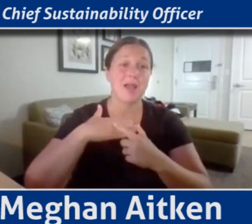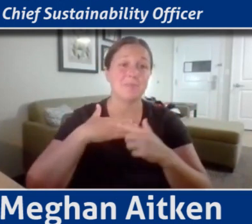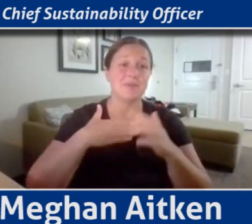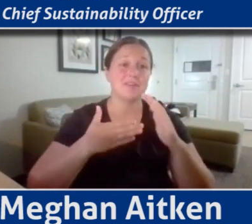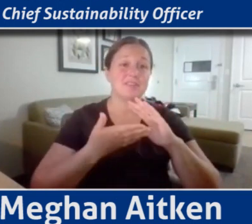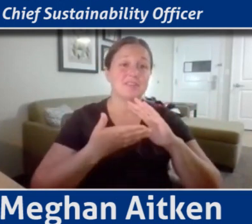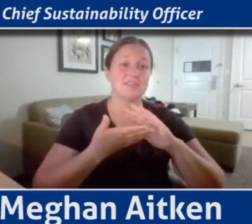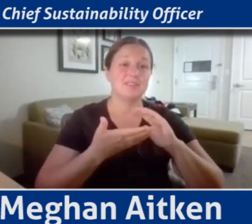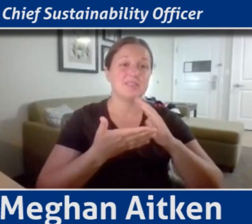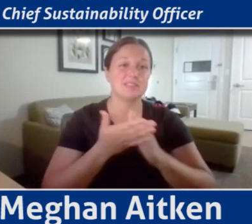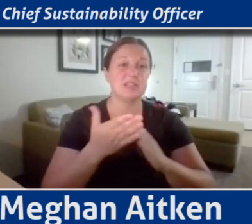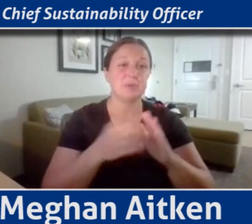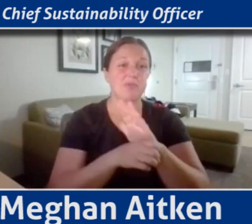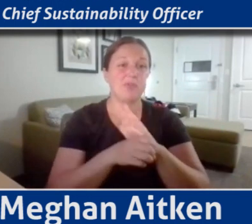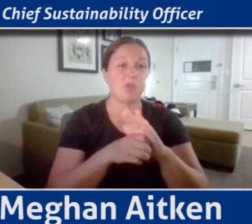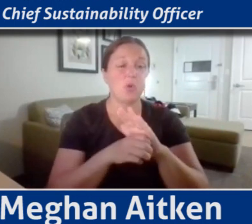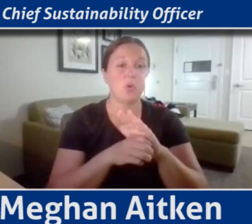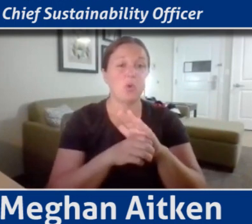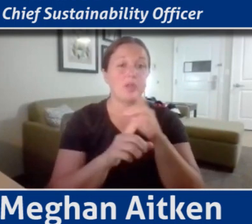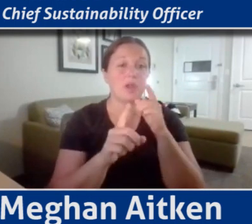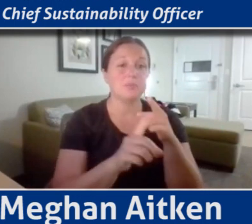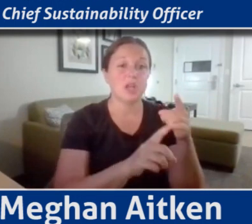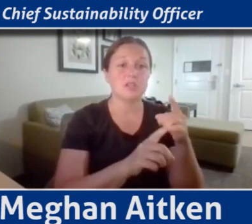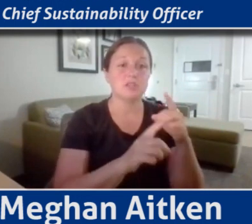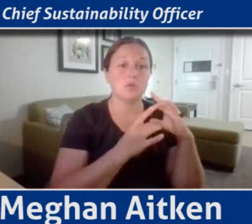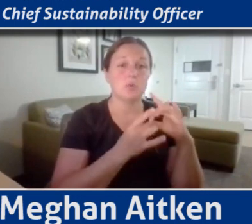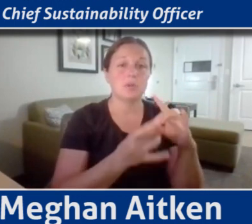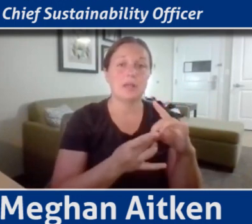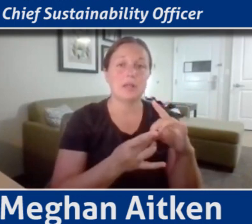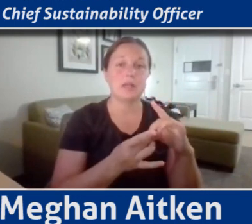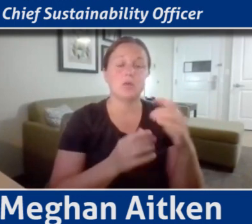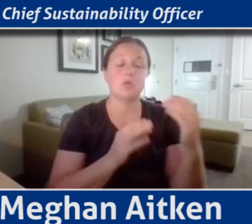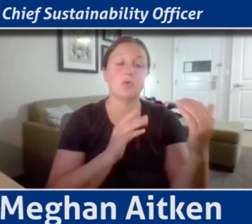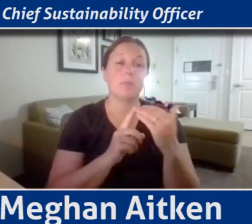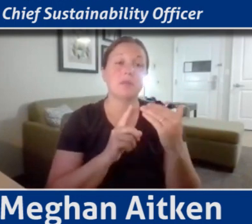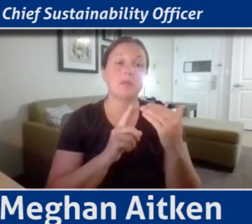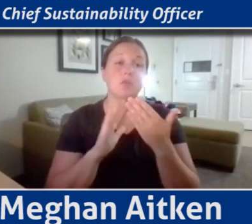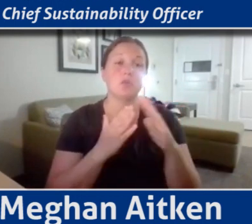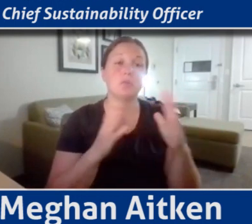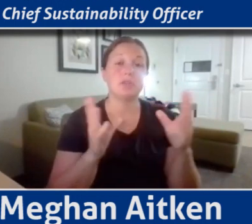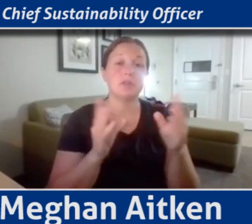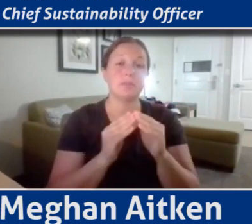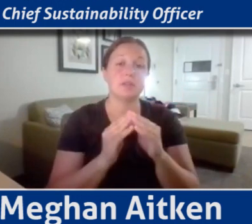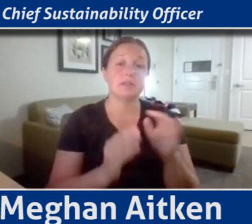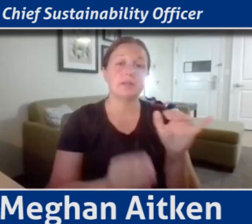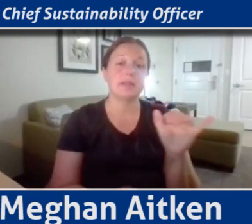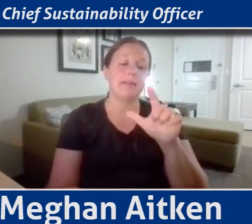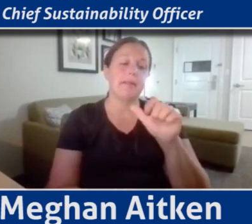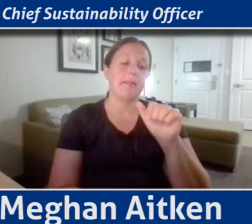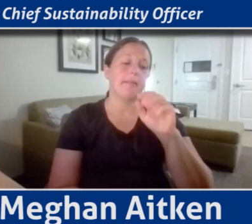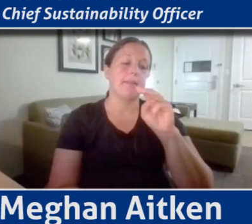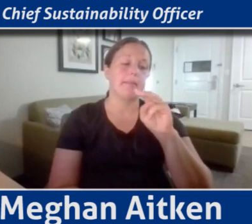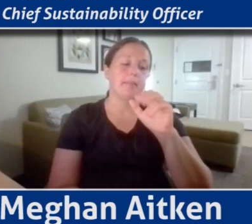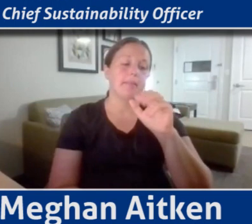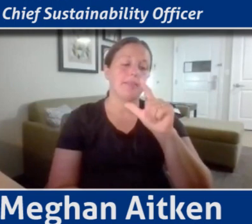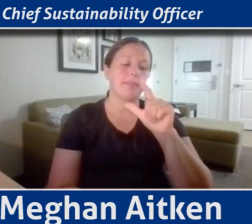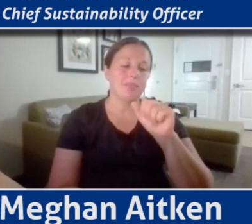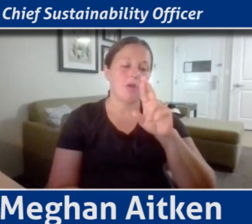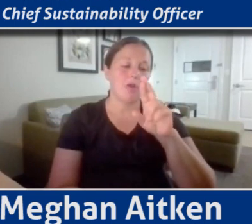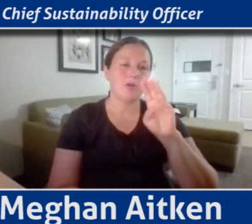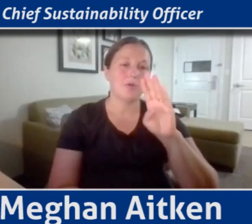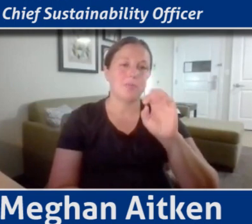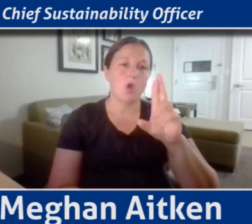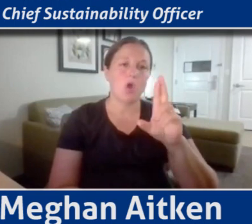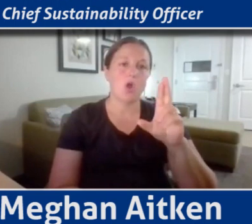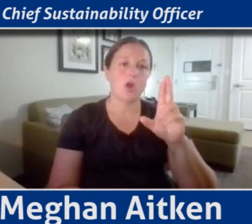they tie directly in. And it reminds me of community meetings I've gone to with, like, the Larmor Consensus Group, for example. It wasn't framed as far as the SDGs, but